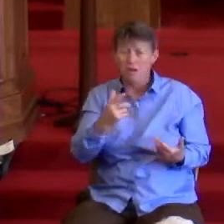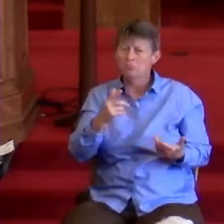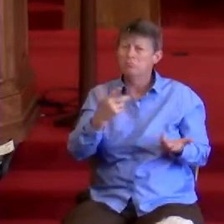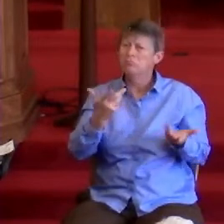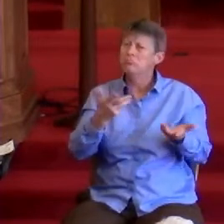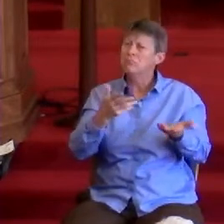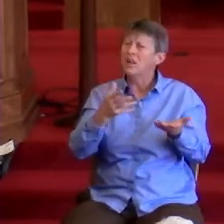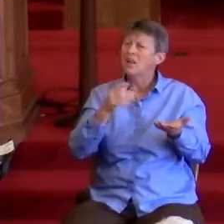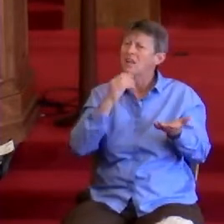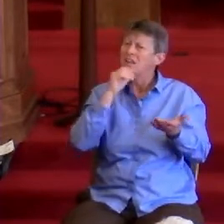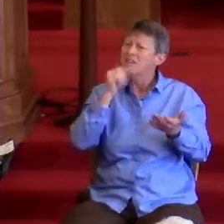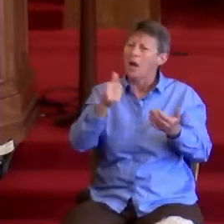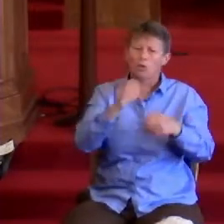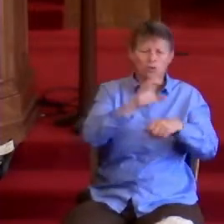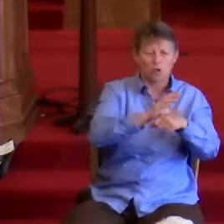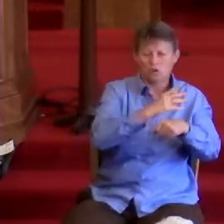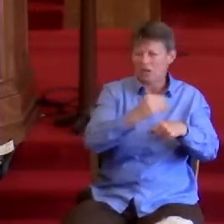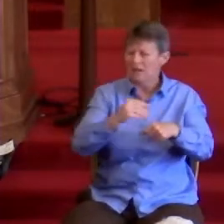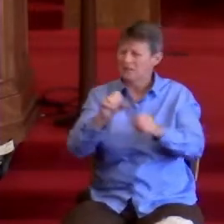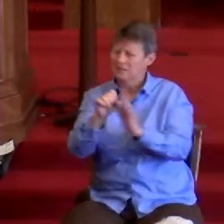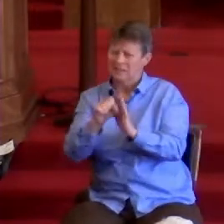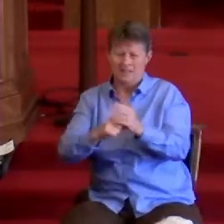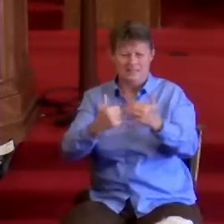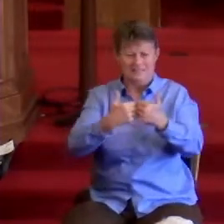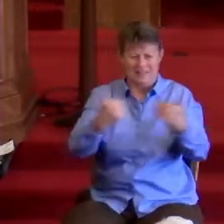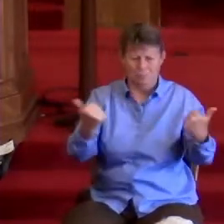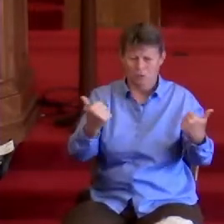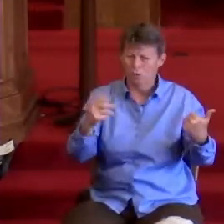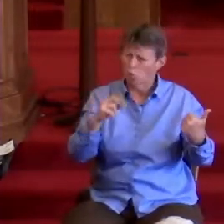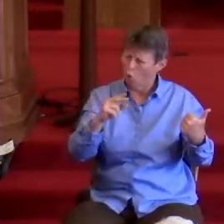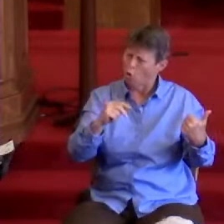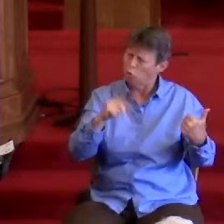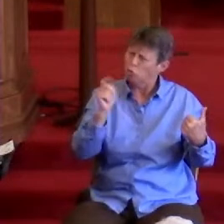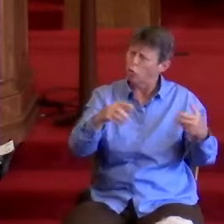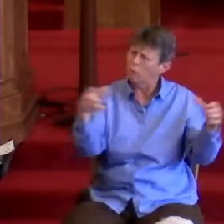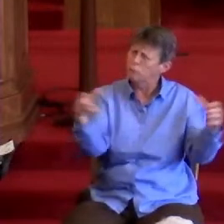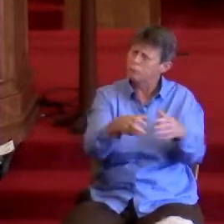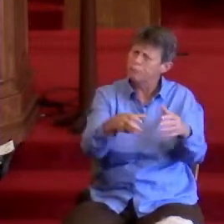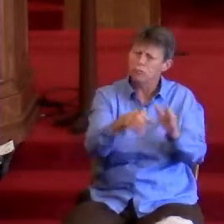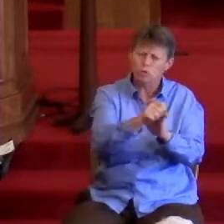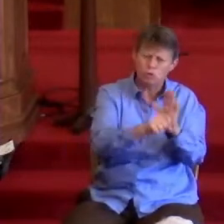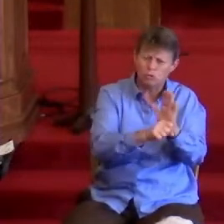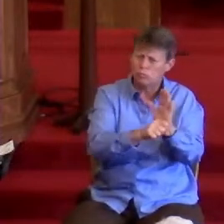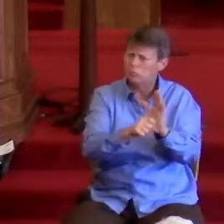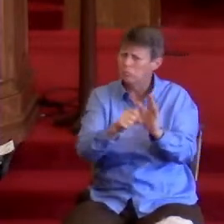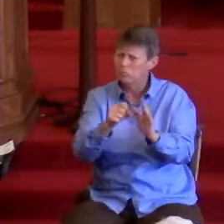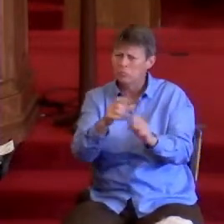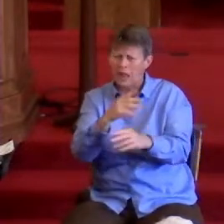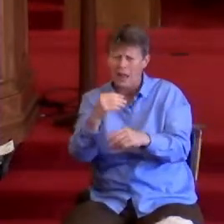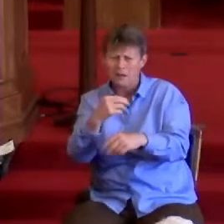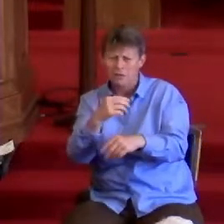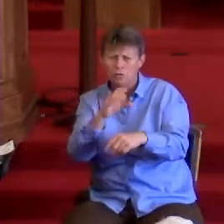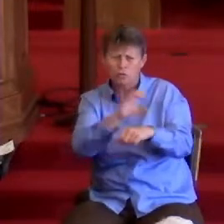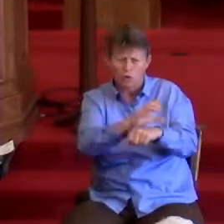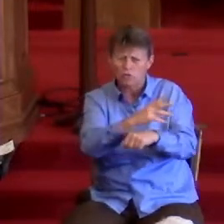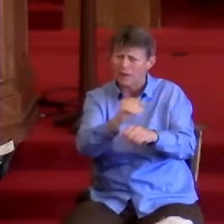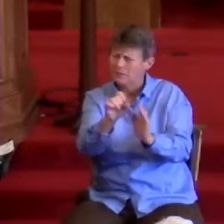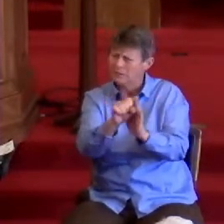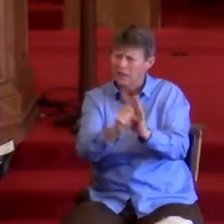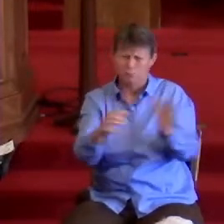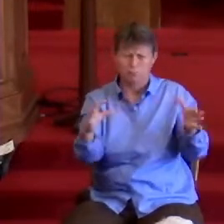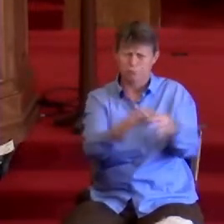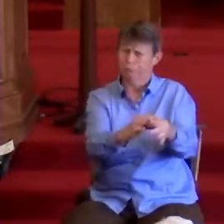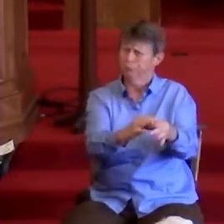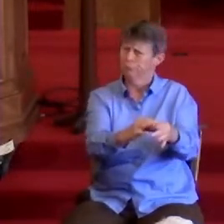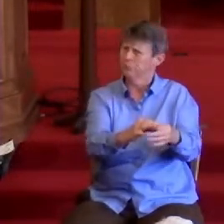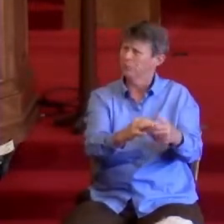the separation of church and state, but a nation in which the two are the same, seeking the enforcement of biblical laws